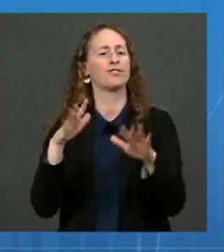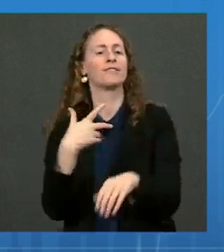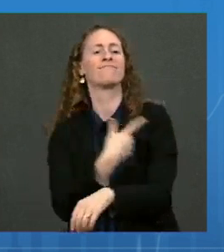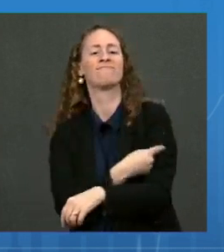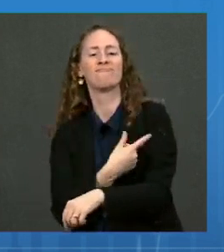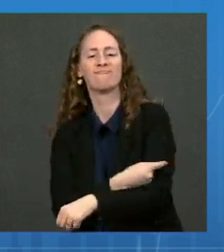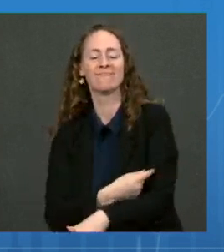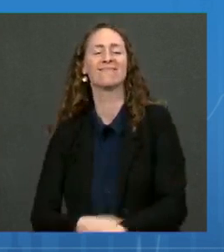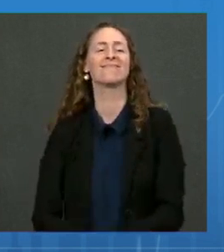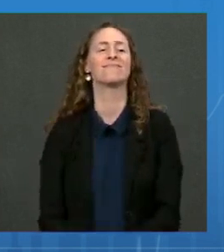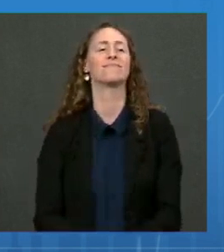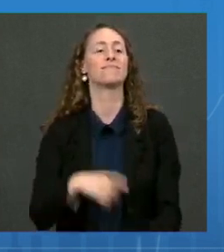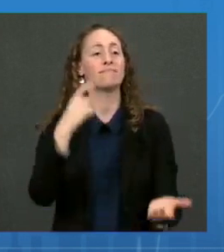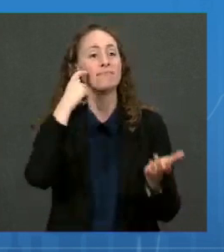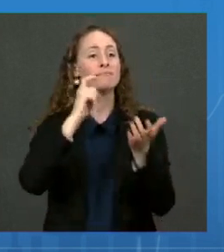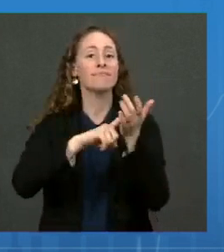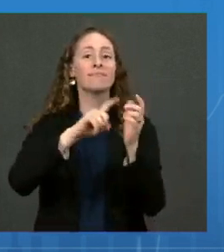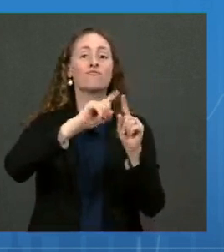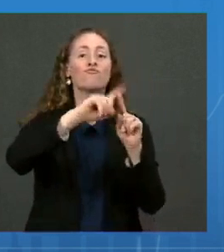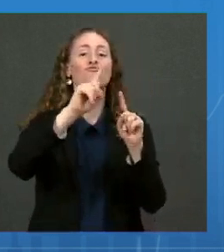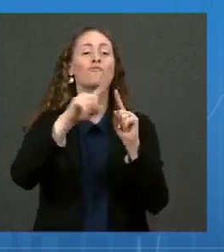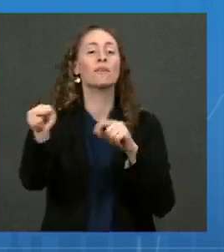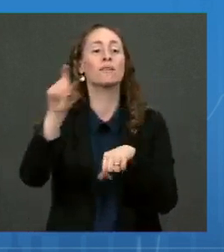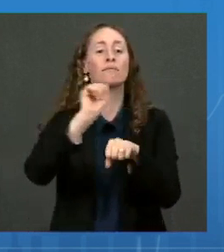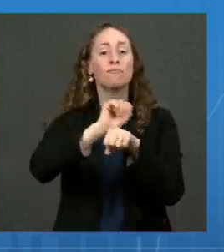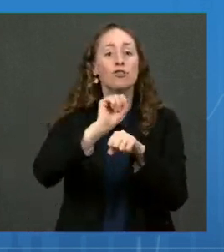vaccinated workers rise above 90 percent.